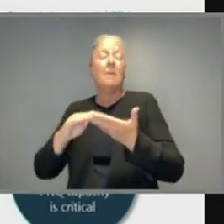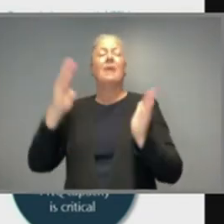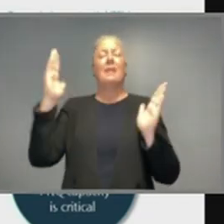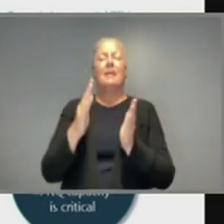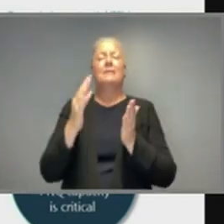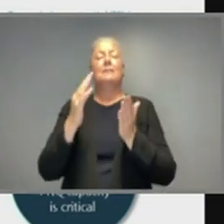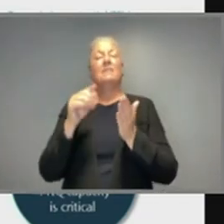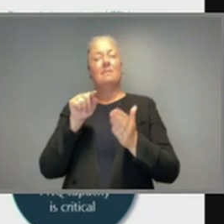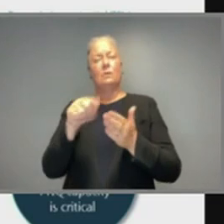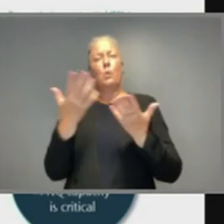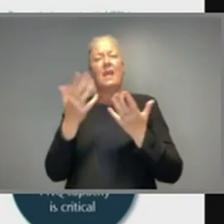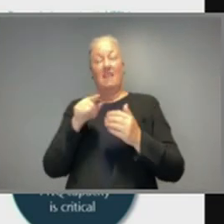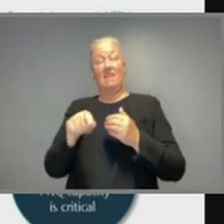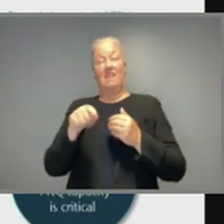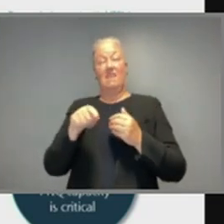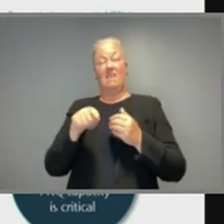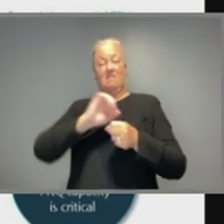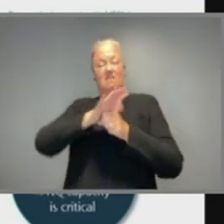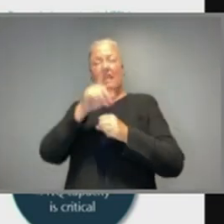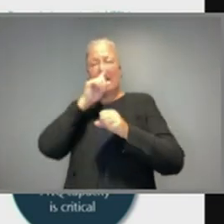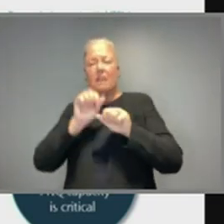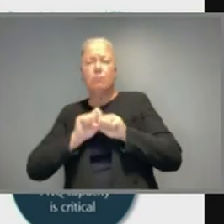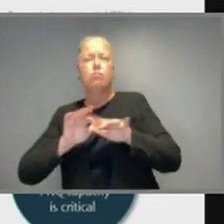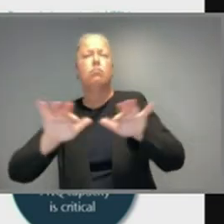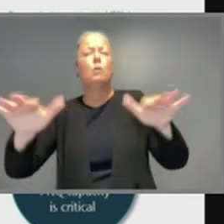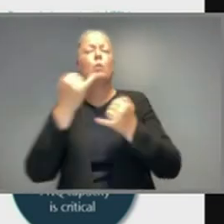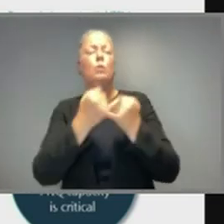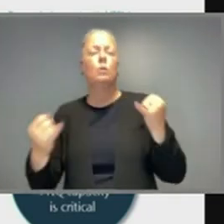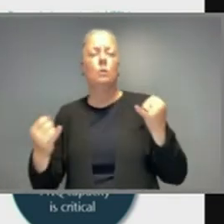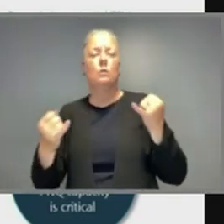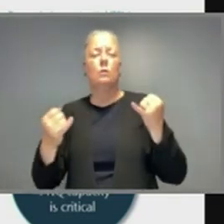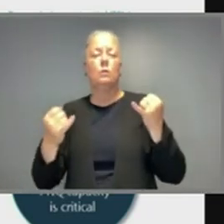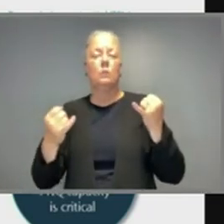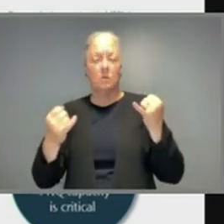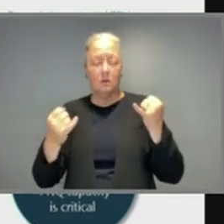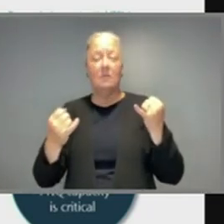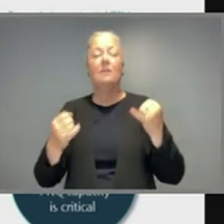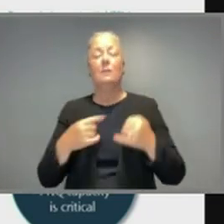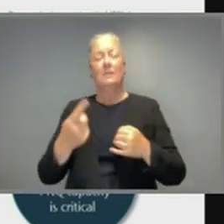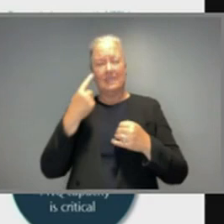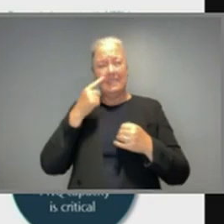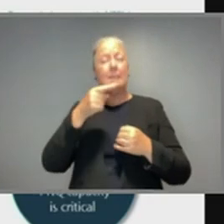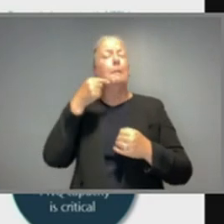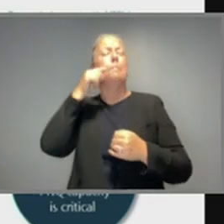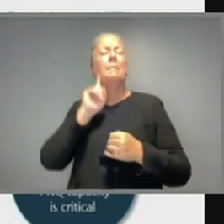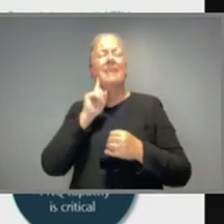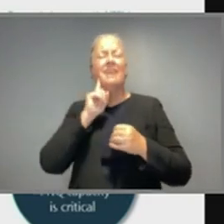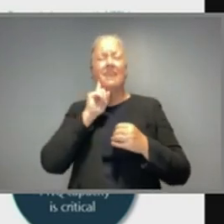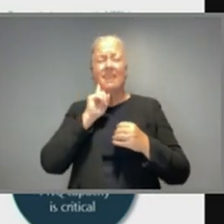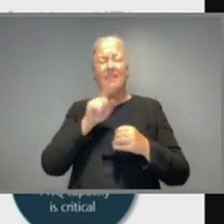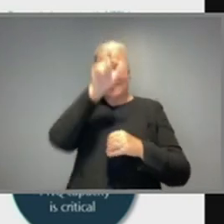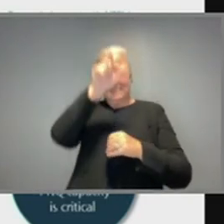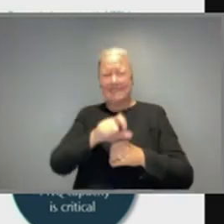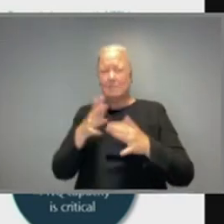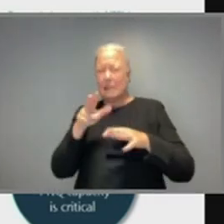potential of this virus. And you can see that that brings that those pink salmon bars, you may not be able to see well, but come down to another